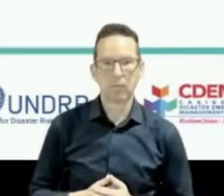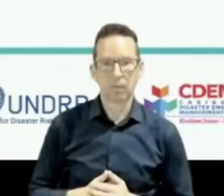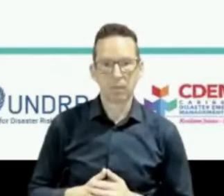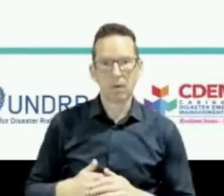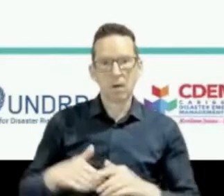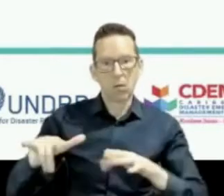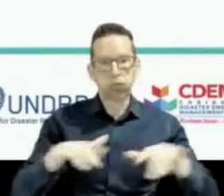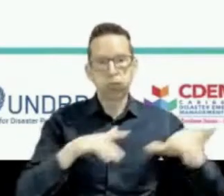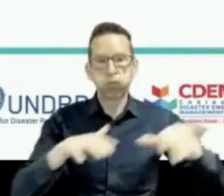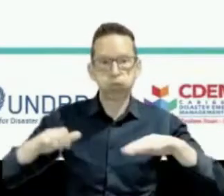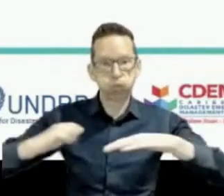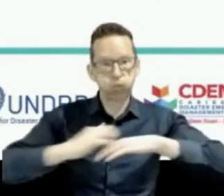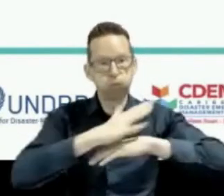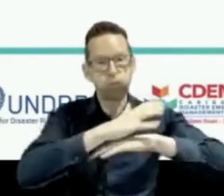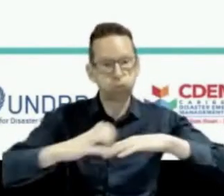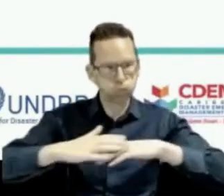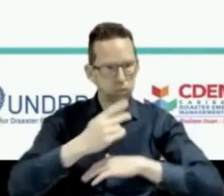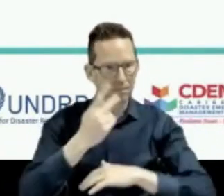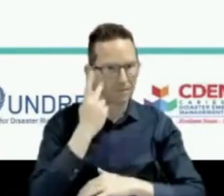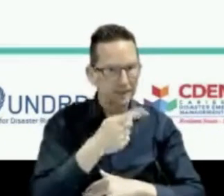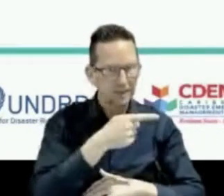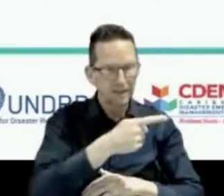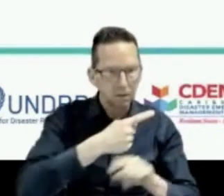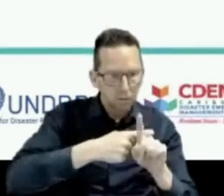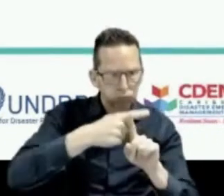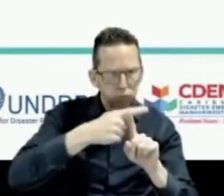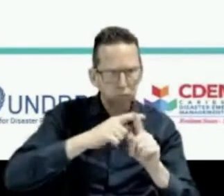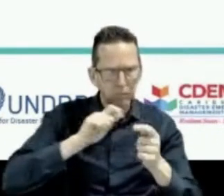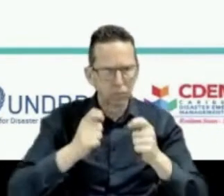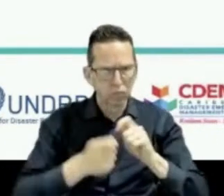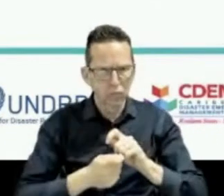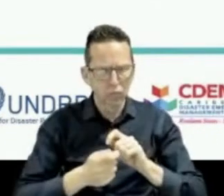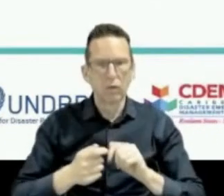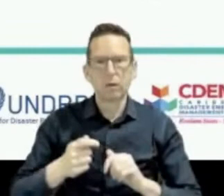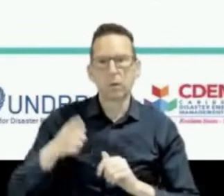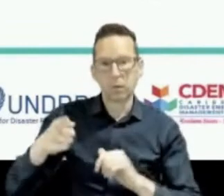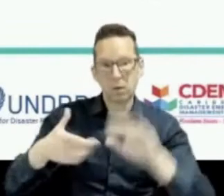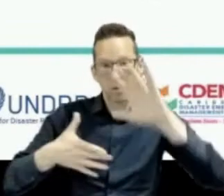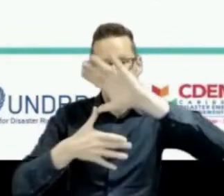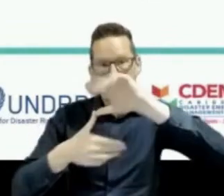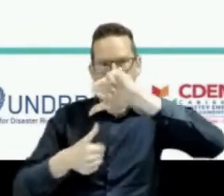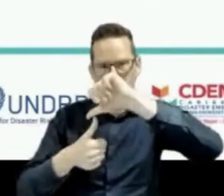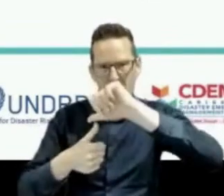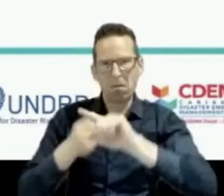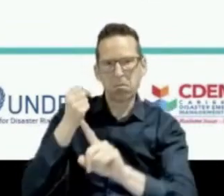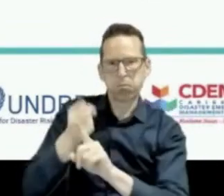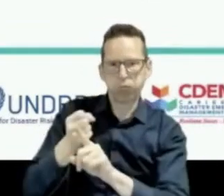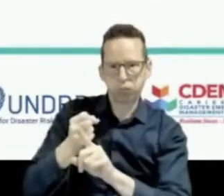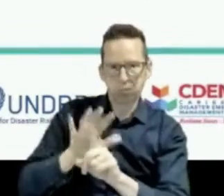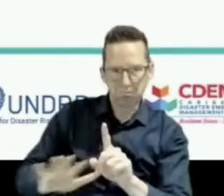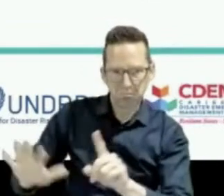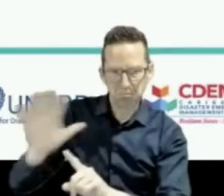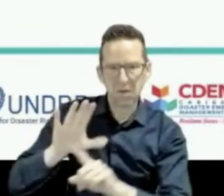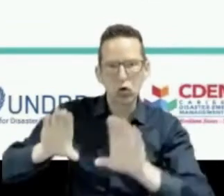Gulf Coast and the northern South America. And by extension, we know that would also be the case for the Caribbean, but we need to have detailed study